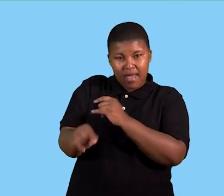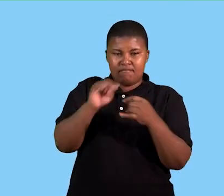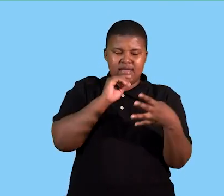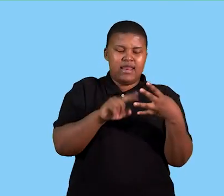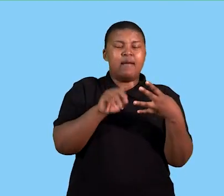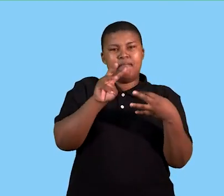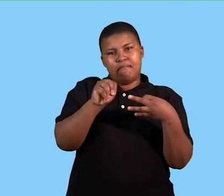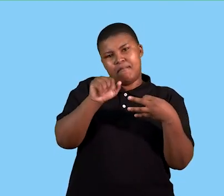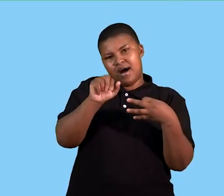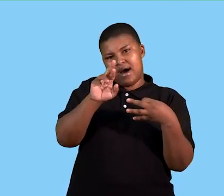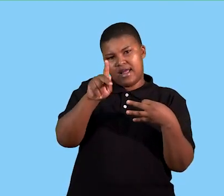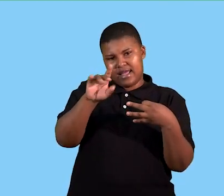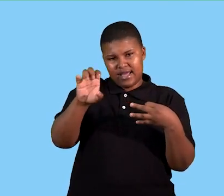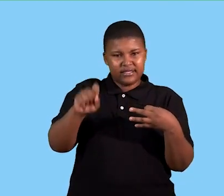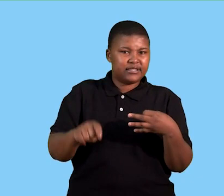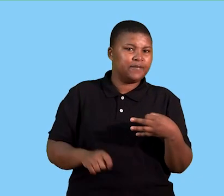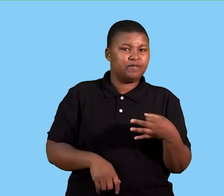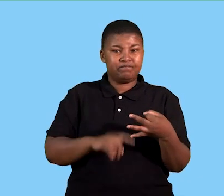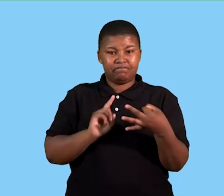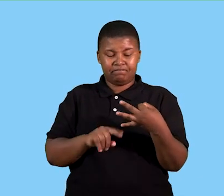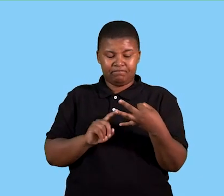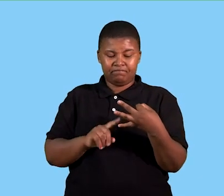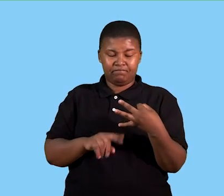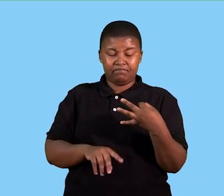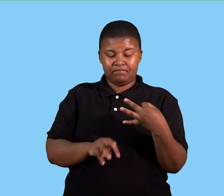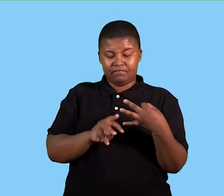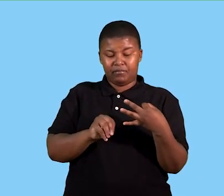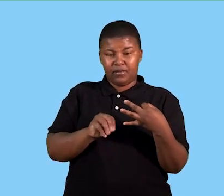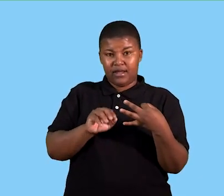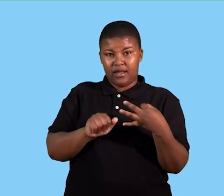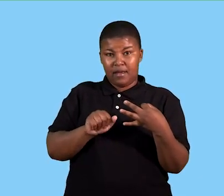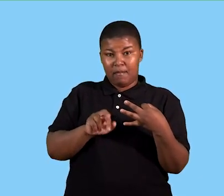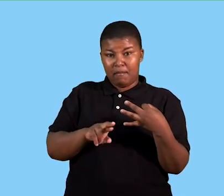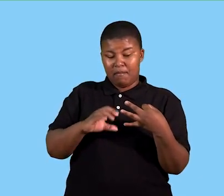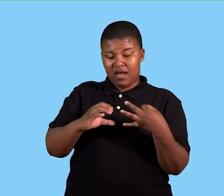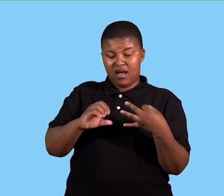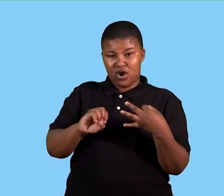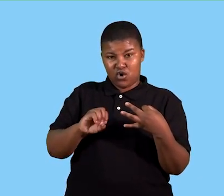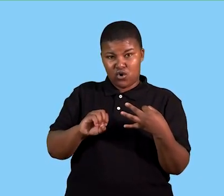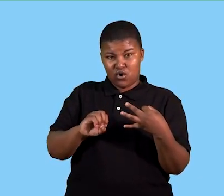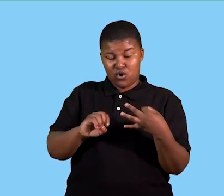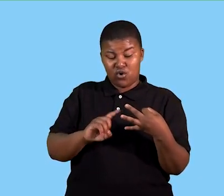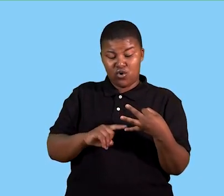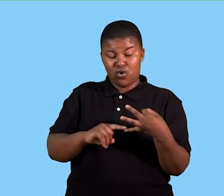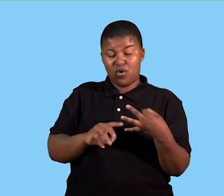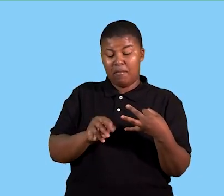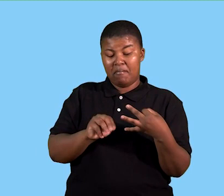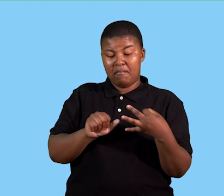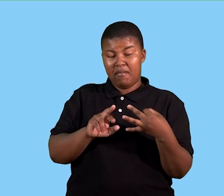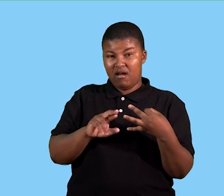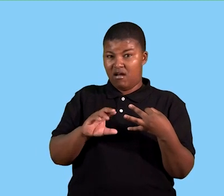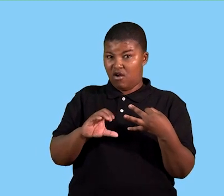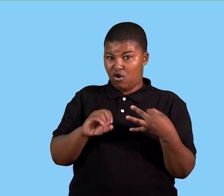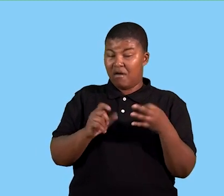transactions will take place. And our last environment then of course is our macro environment. The